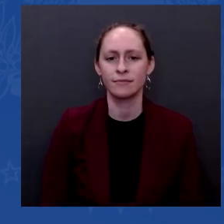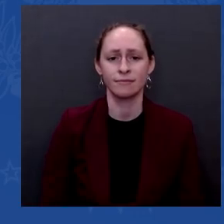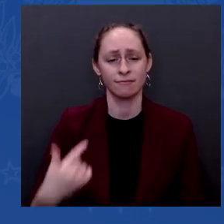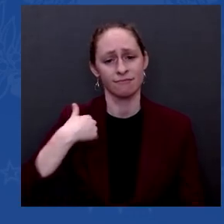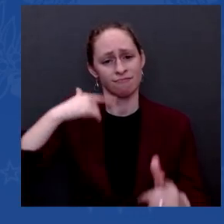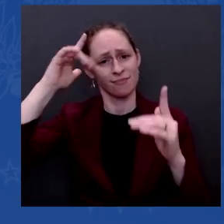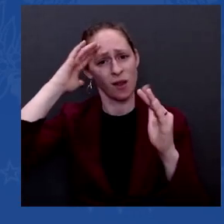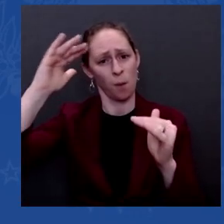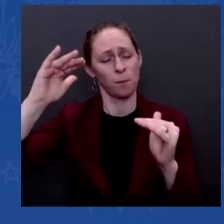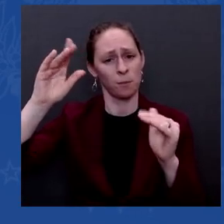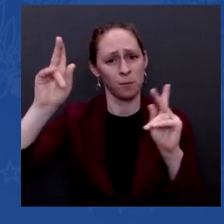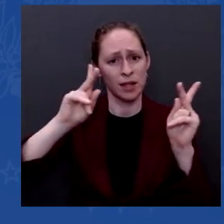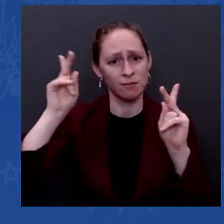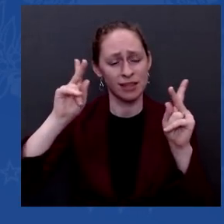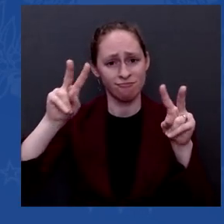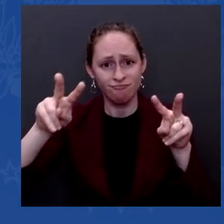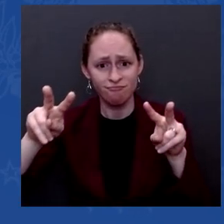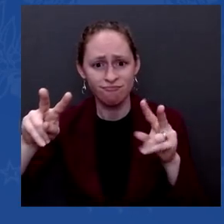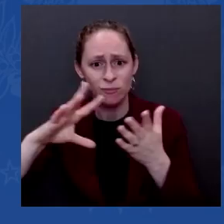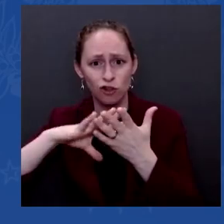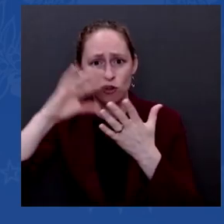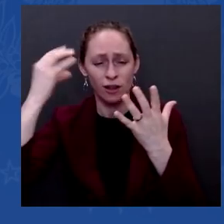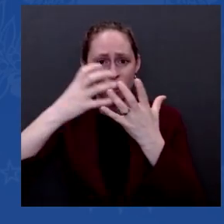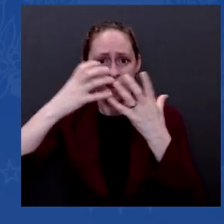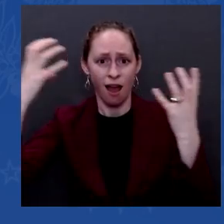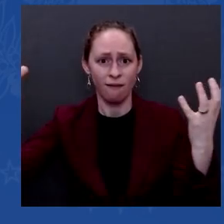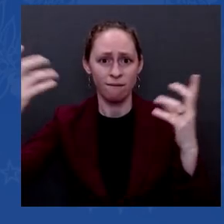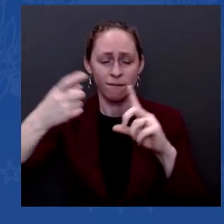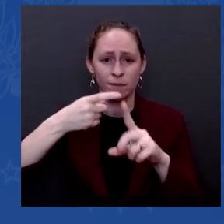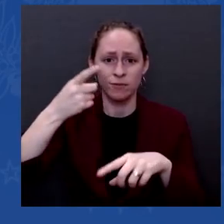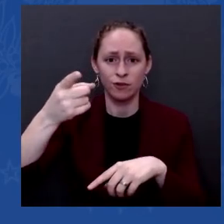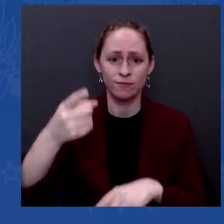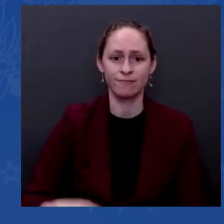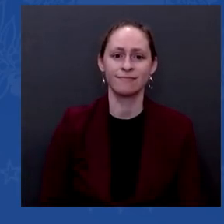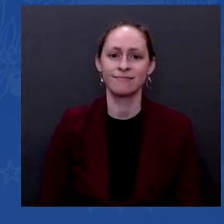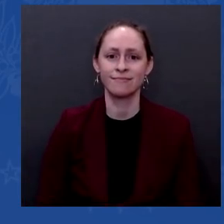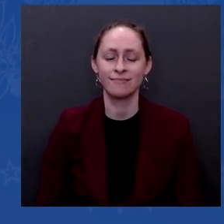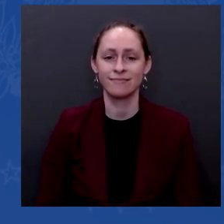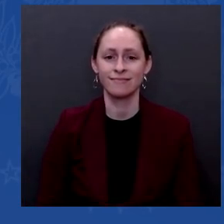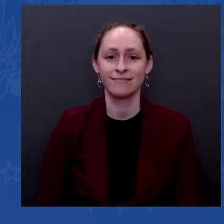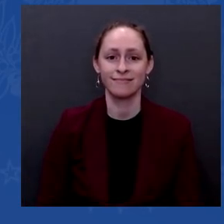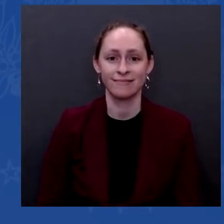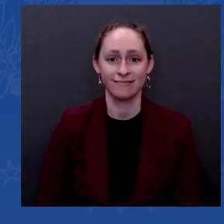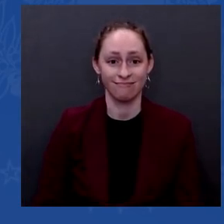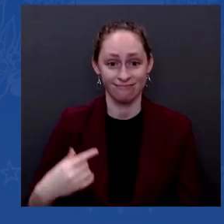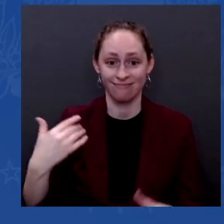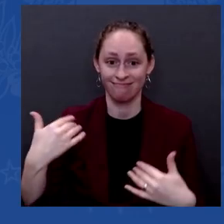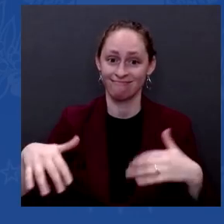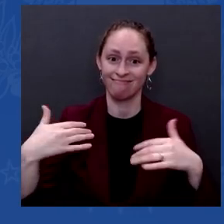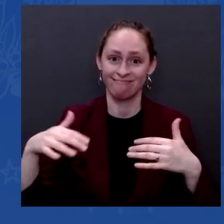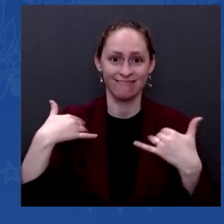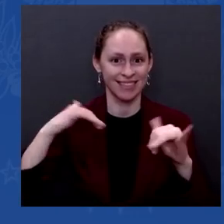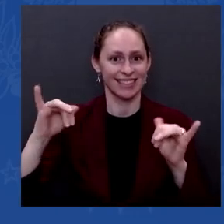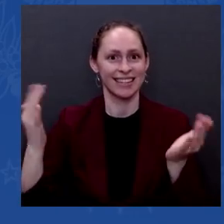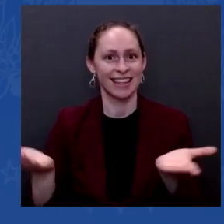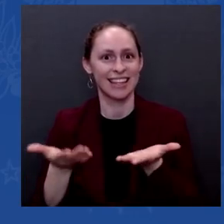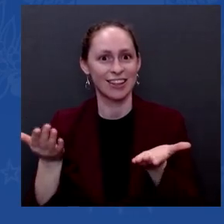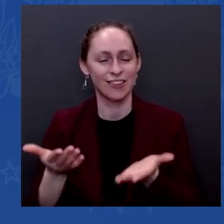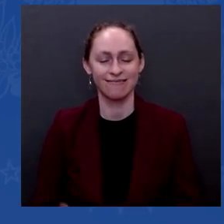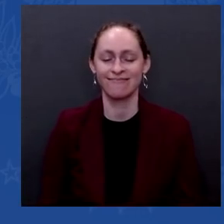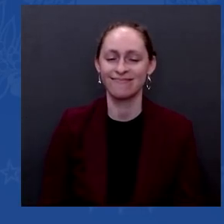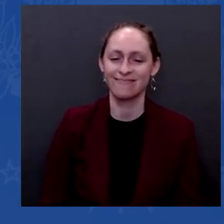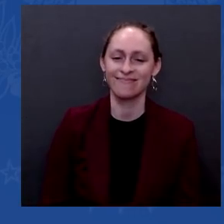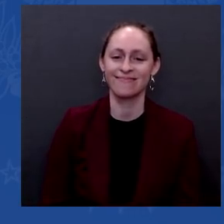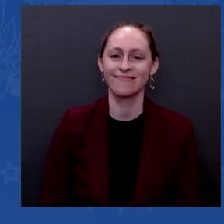one of the — The President can still stand. It's amazing. The we appreciate it. We very much do. So the question I want to ask you gets to accountability, sir,